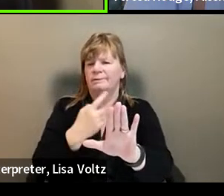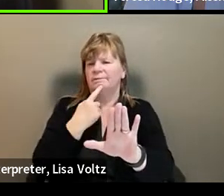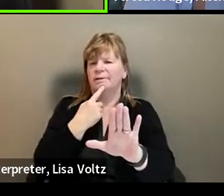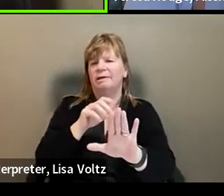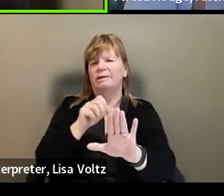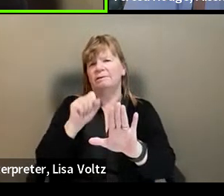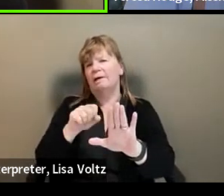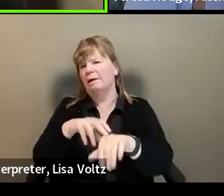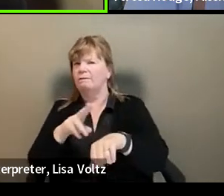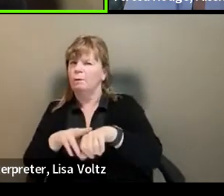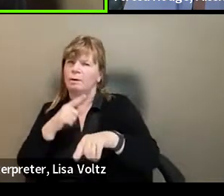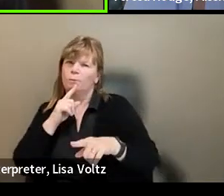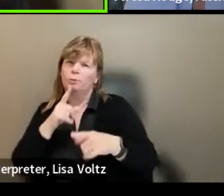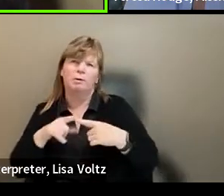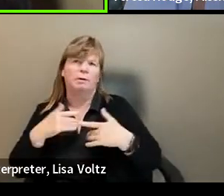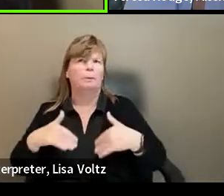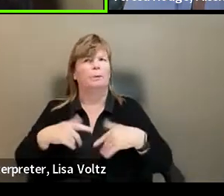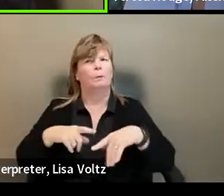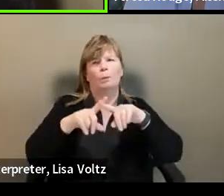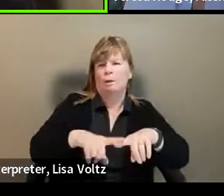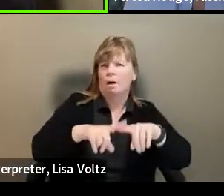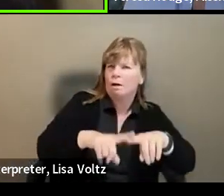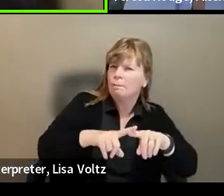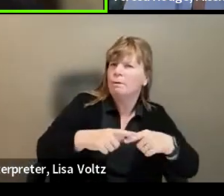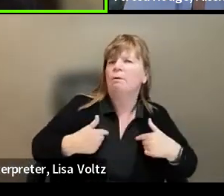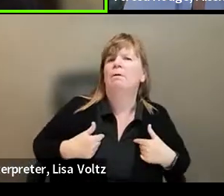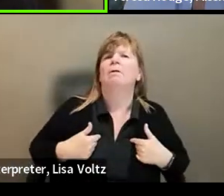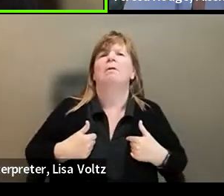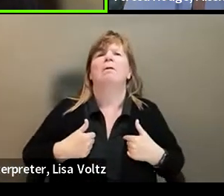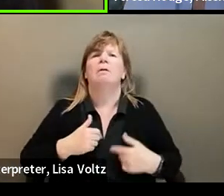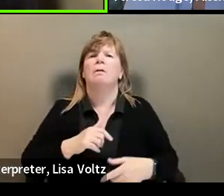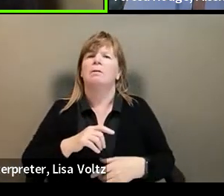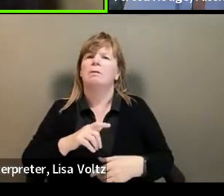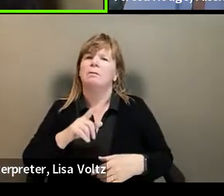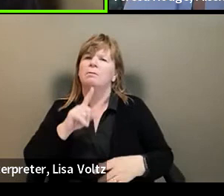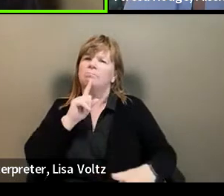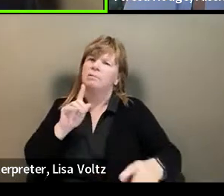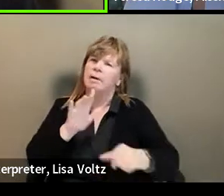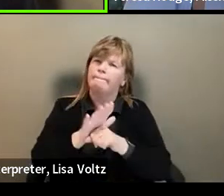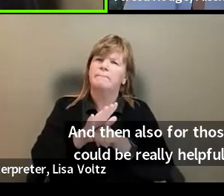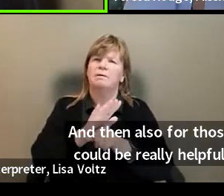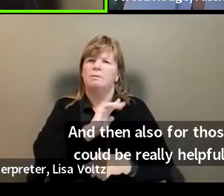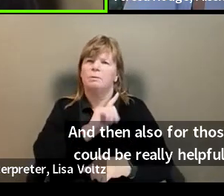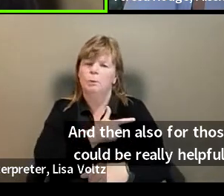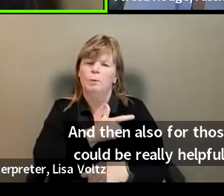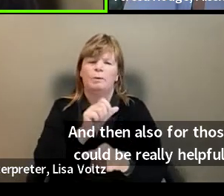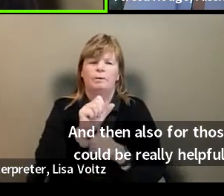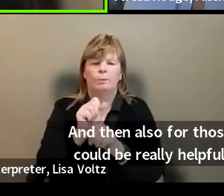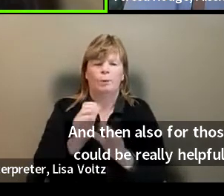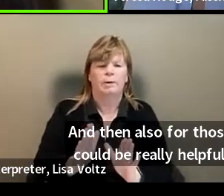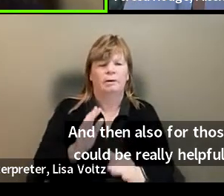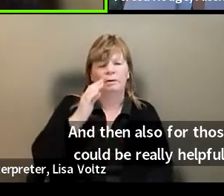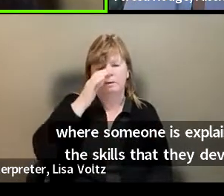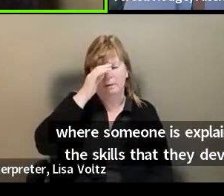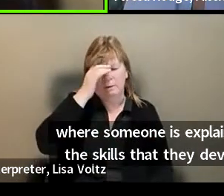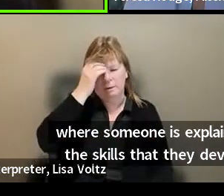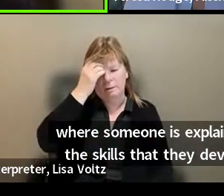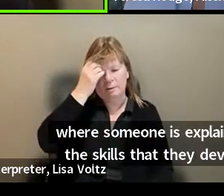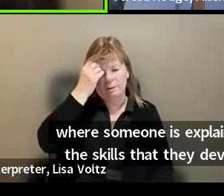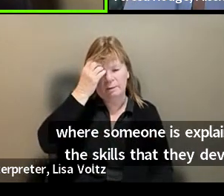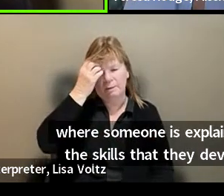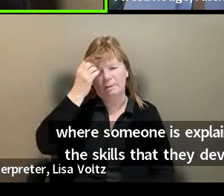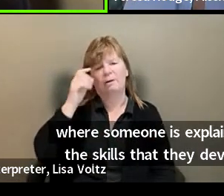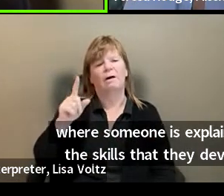of course, I am a really, you know, reliable and, um, determined employee. Um, and the, the one other